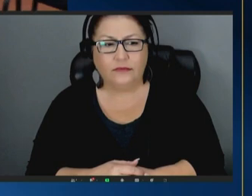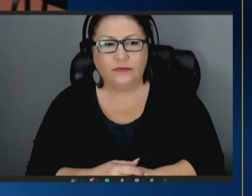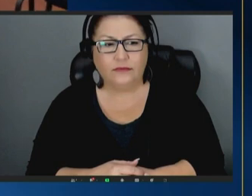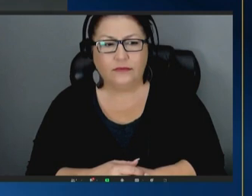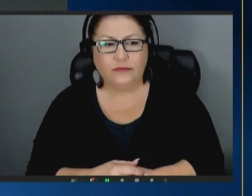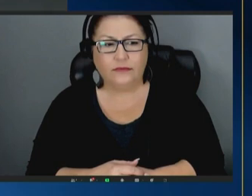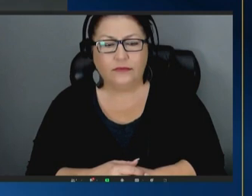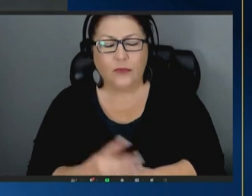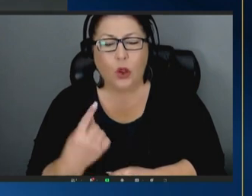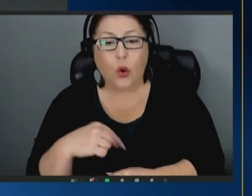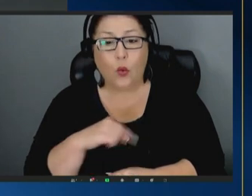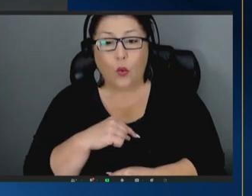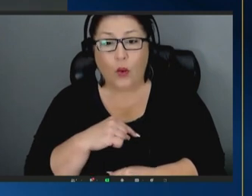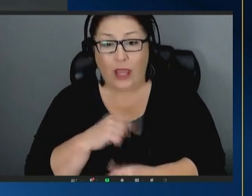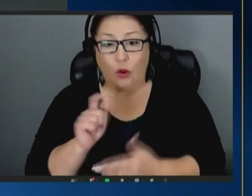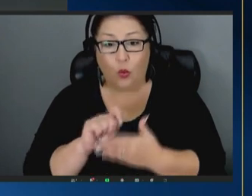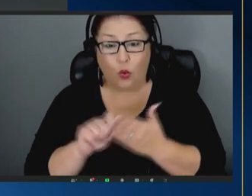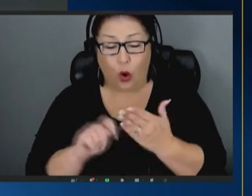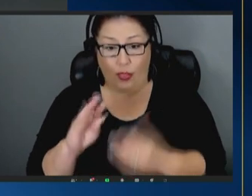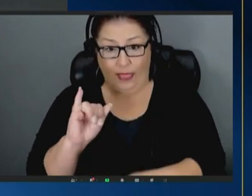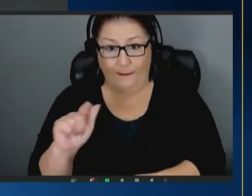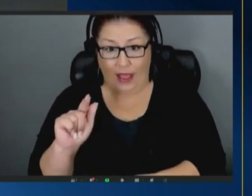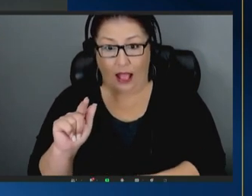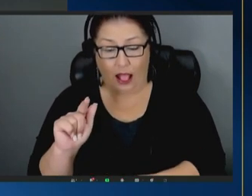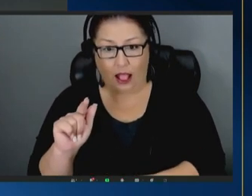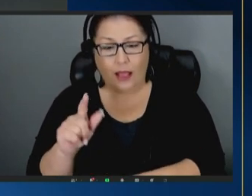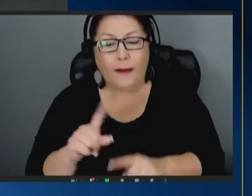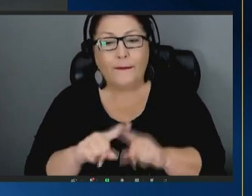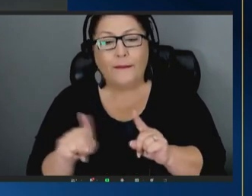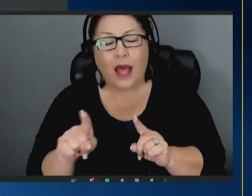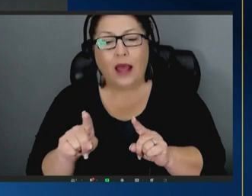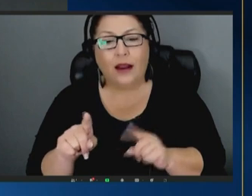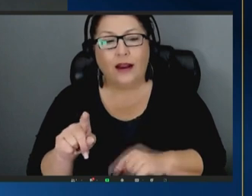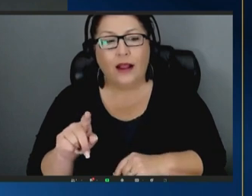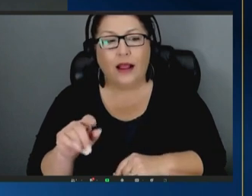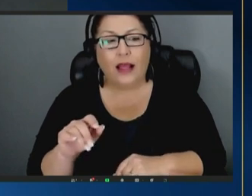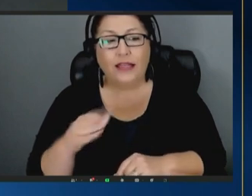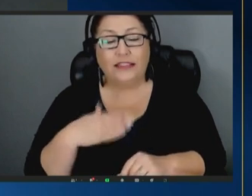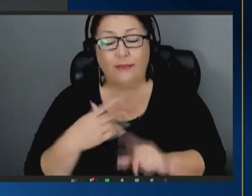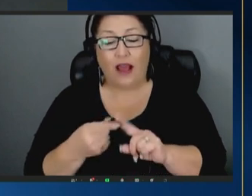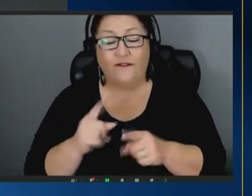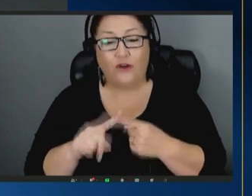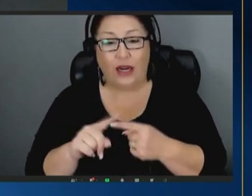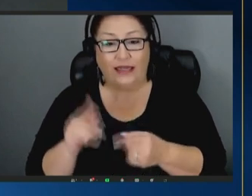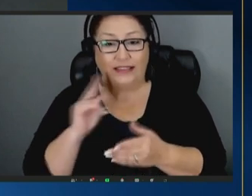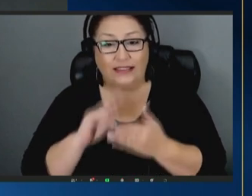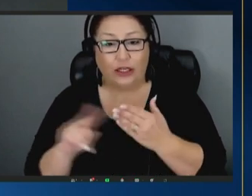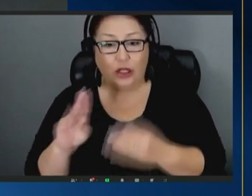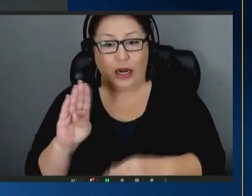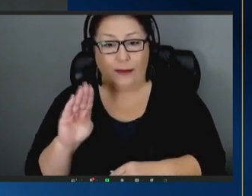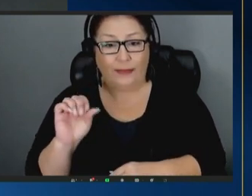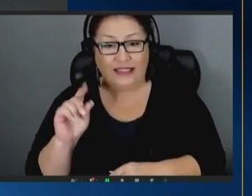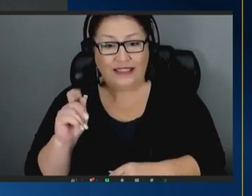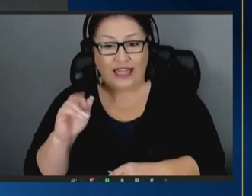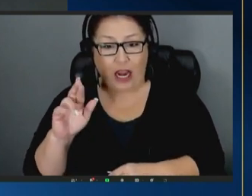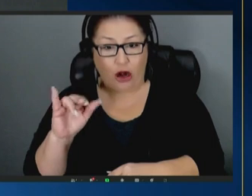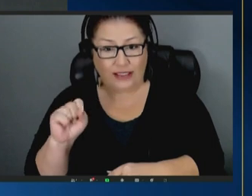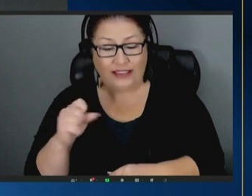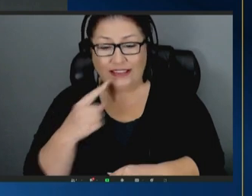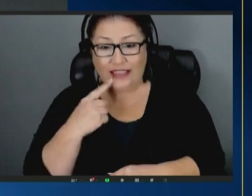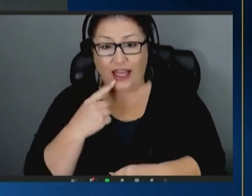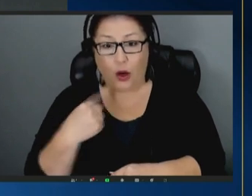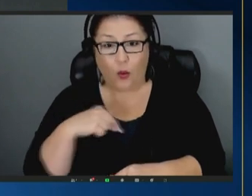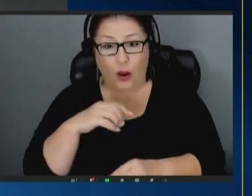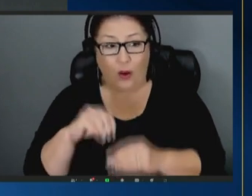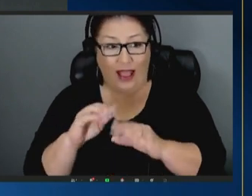we wrote the bill but as my friend secretary becerra said we were in the house together writing a bill is just